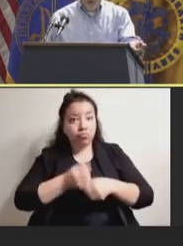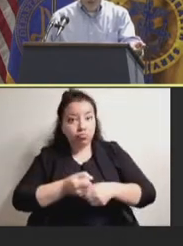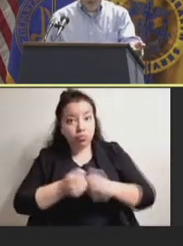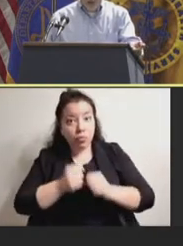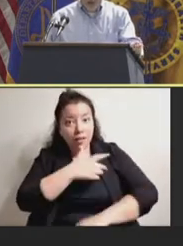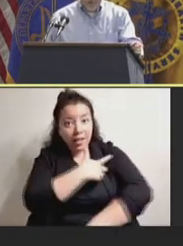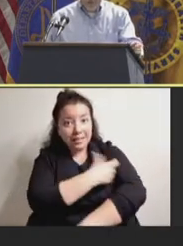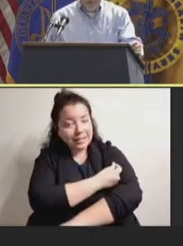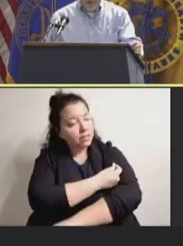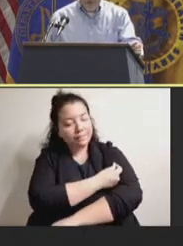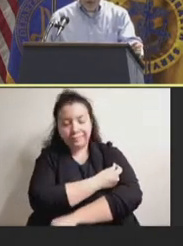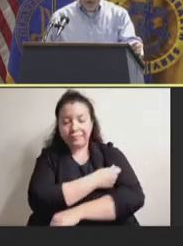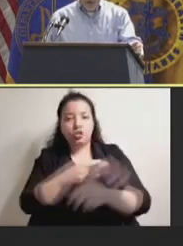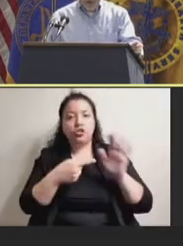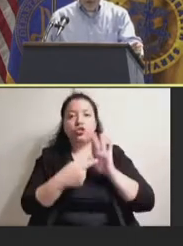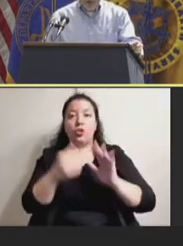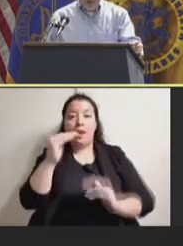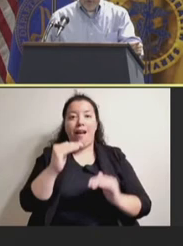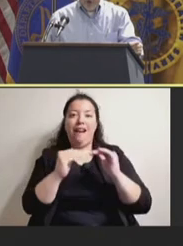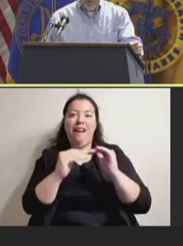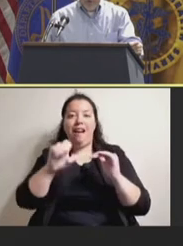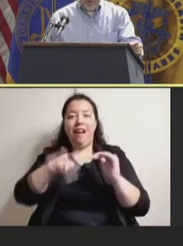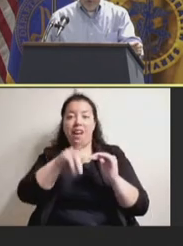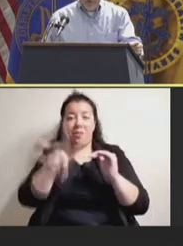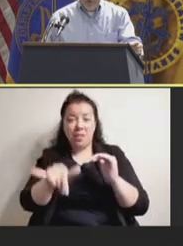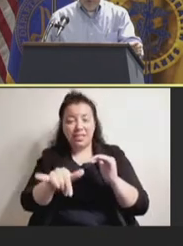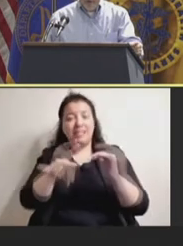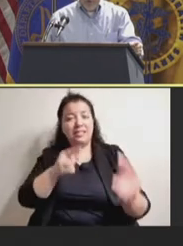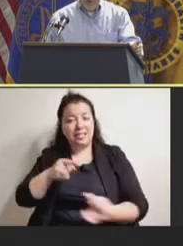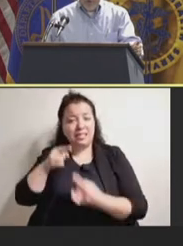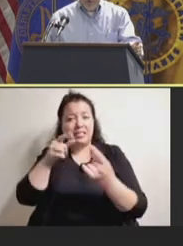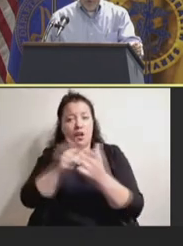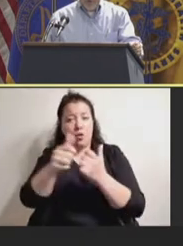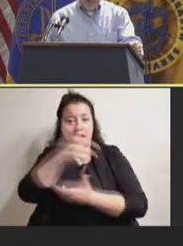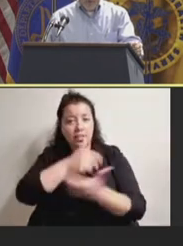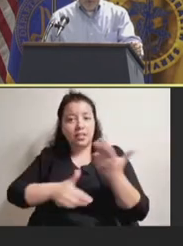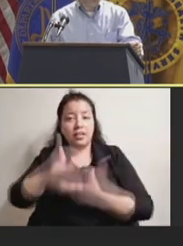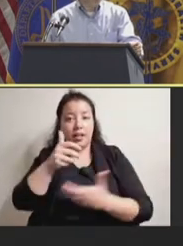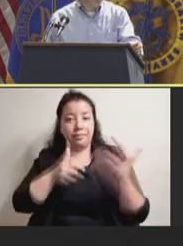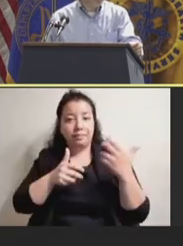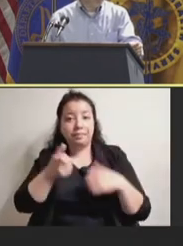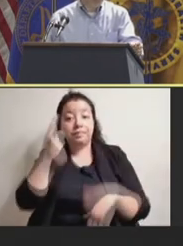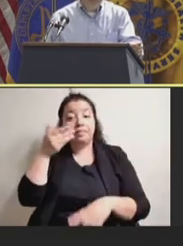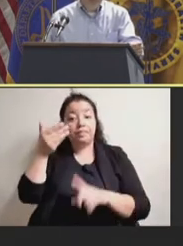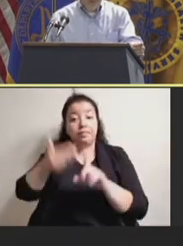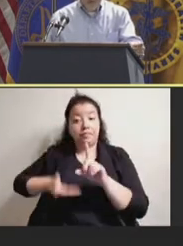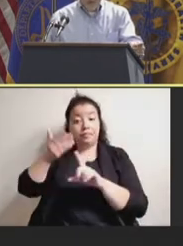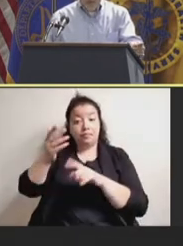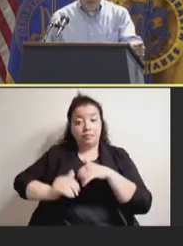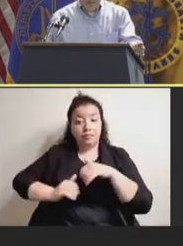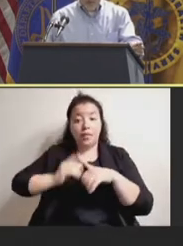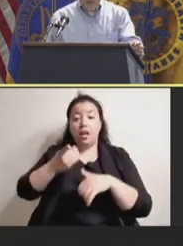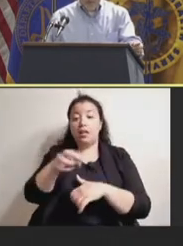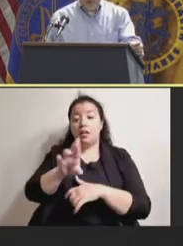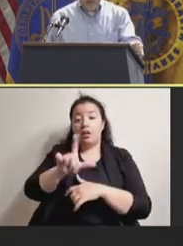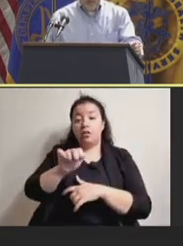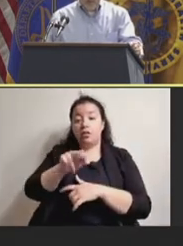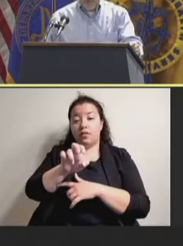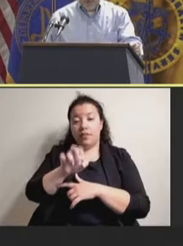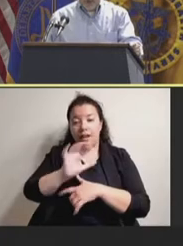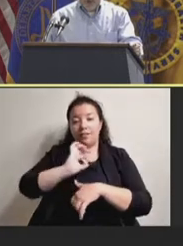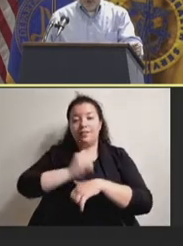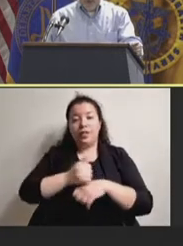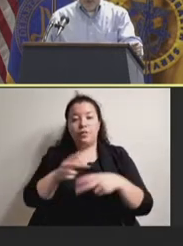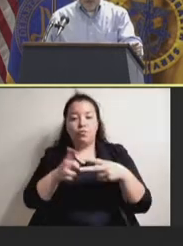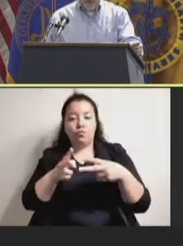in our society. Dr. Levine has charged us to work to develop two critically important reports. The first, assessing and